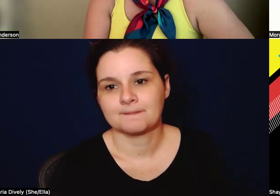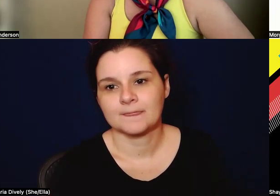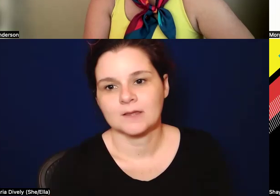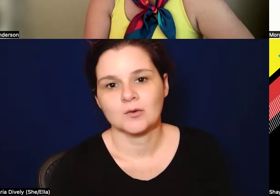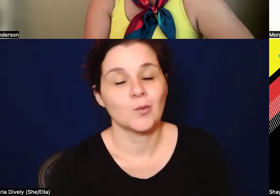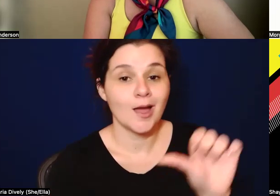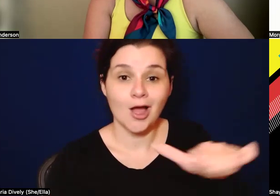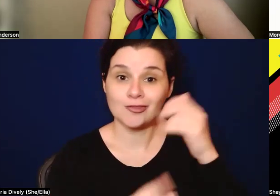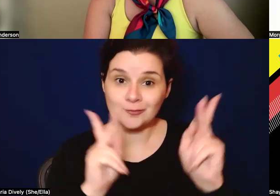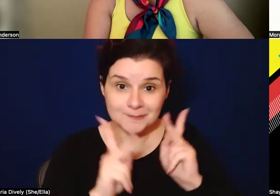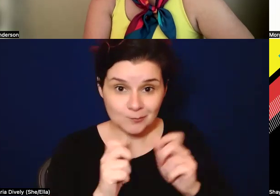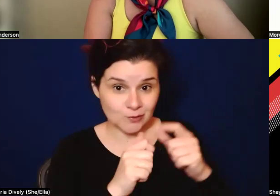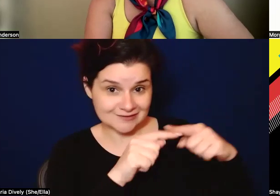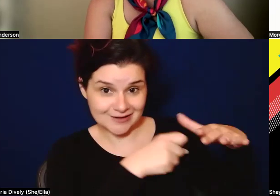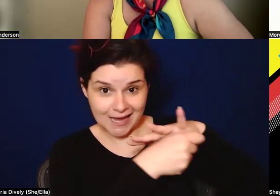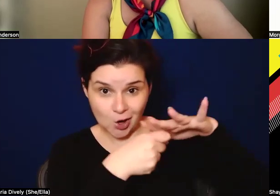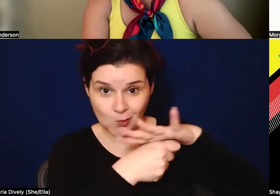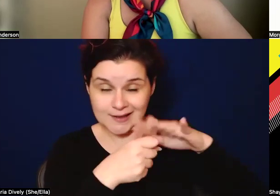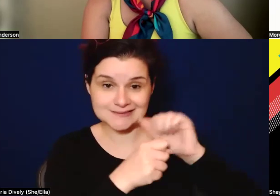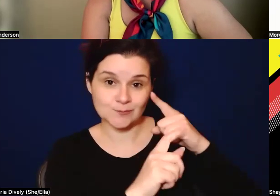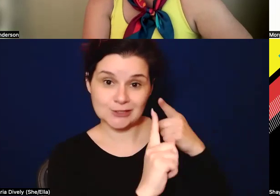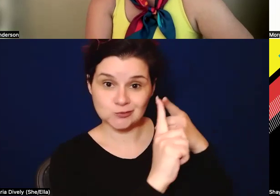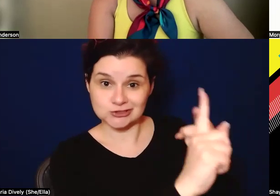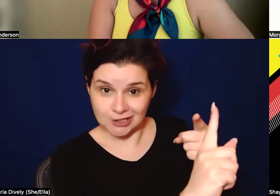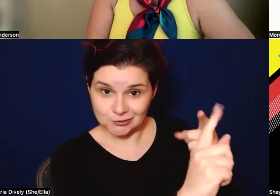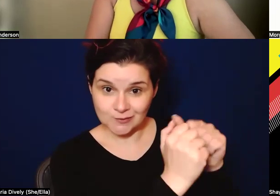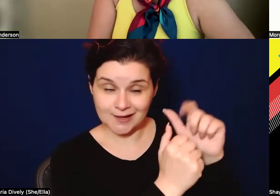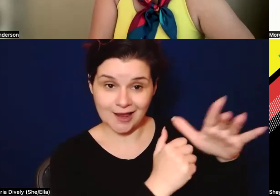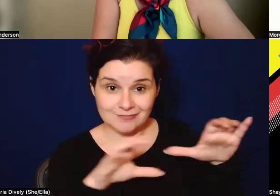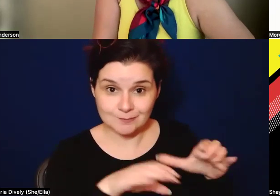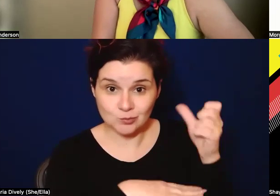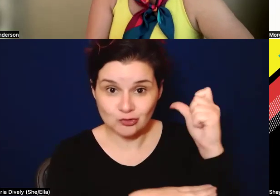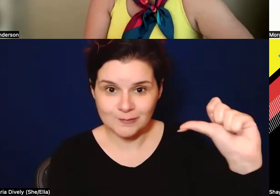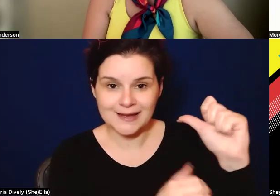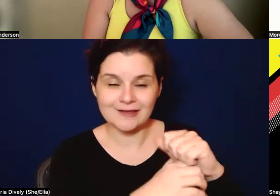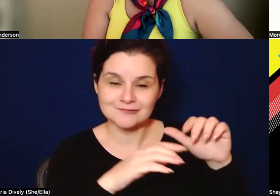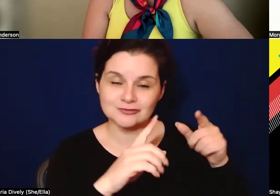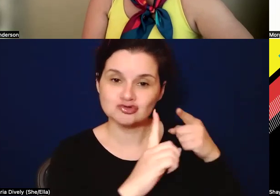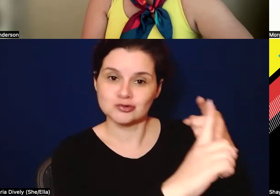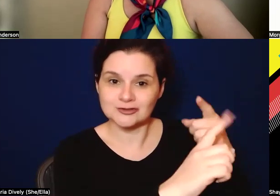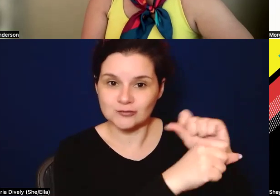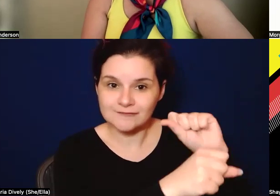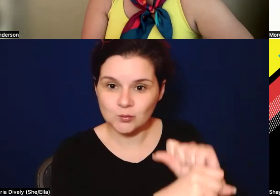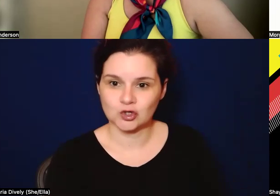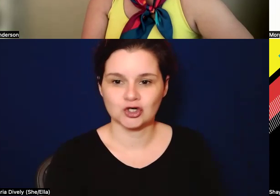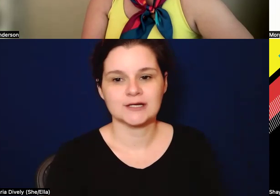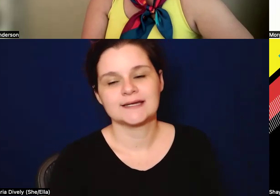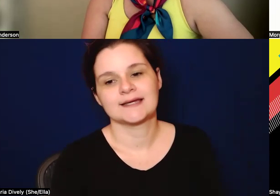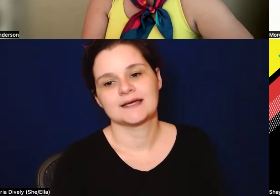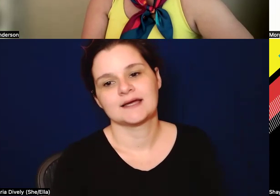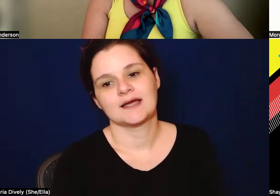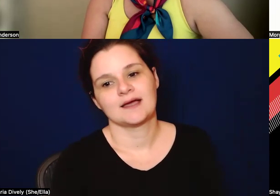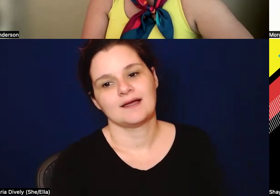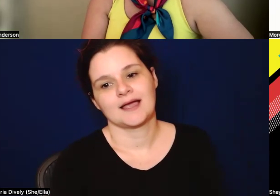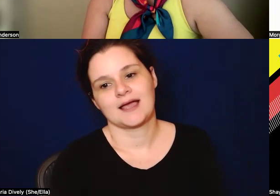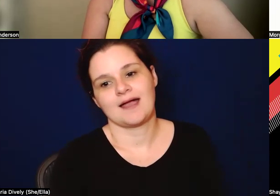areas can tell me about the trajectory of the movement and the trajectory of the work. And, I love to use that